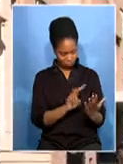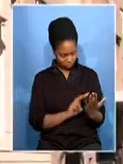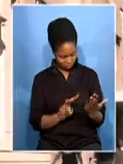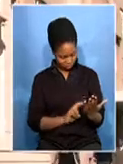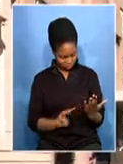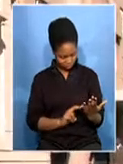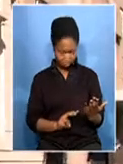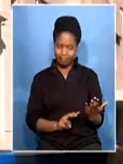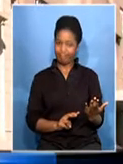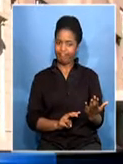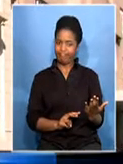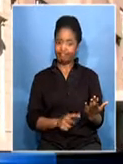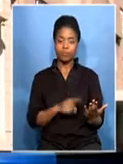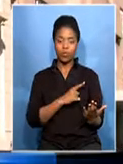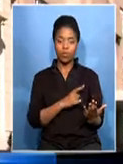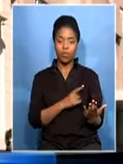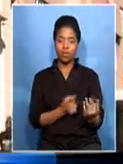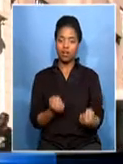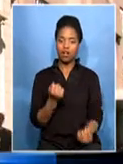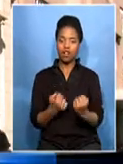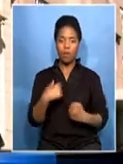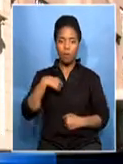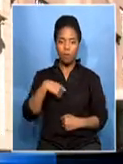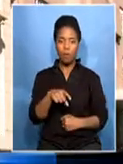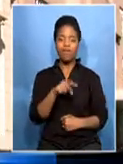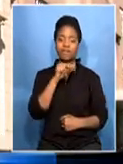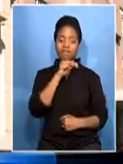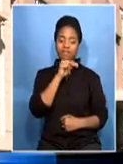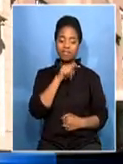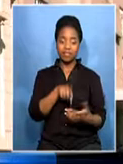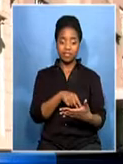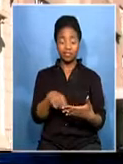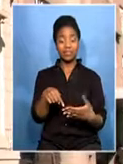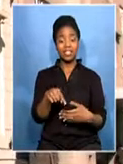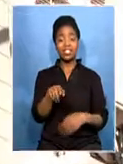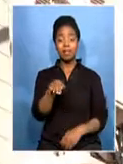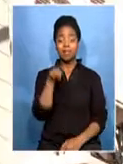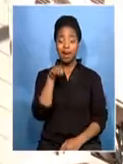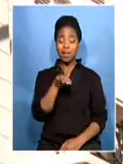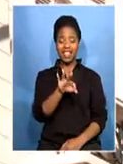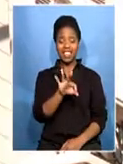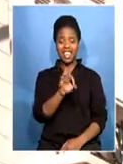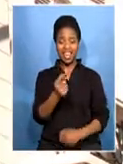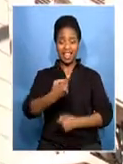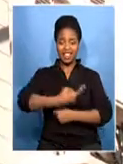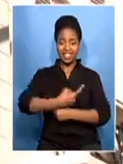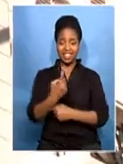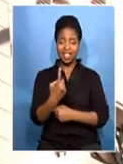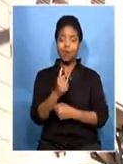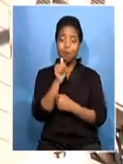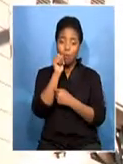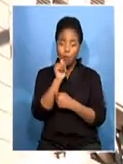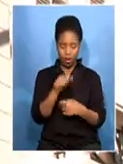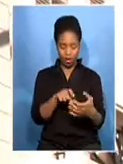It comes as the court prepares for candidate nominations on Friday. Zimbabwe then has 30 days under its laws to hold elections.